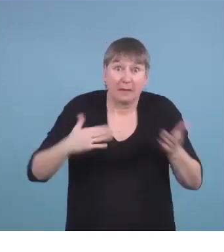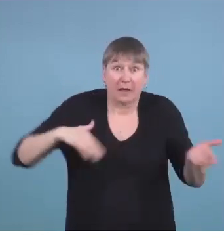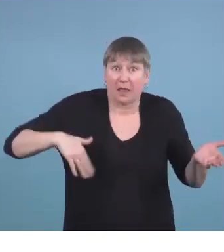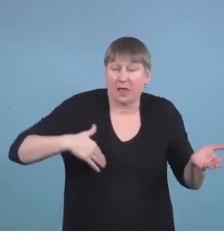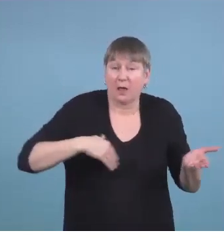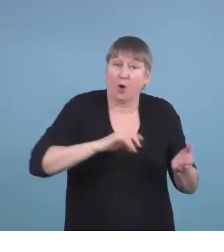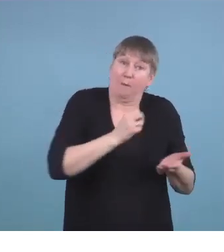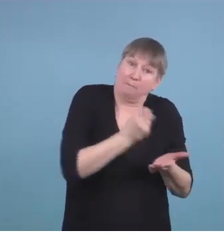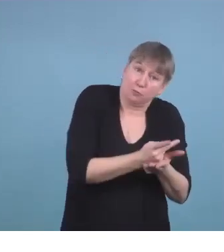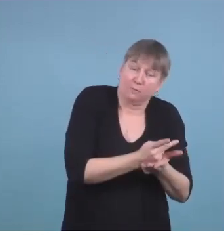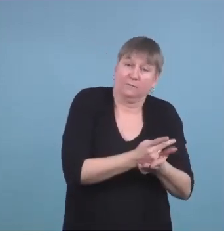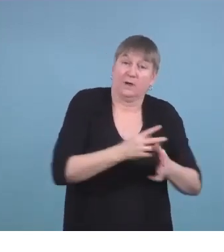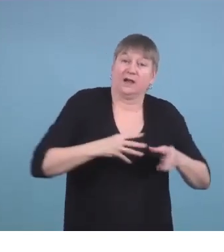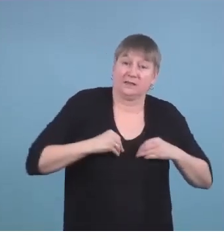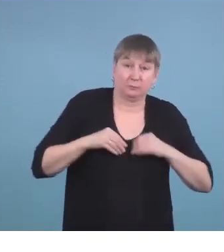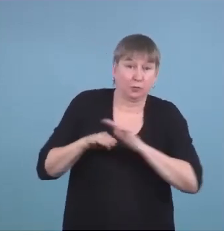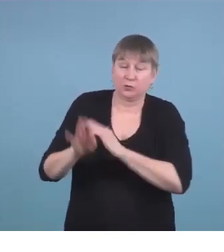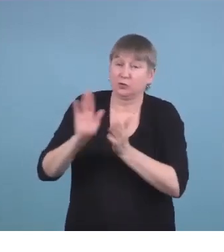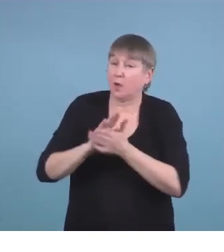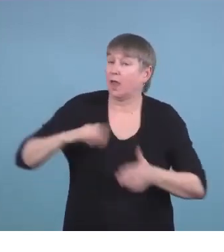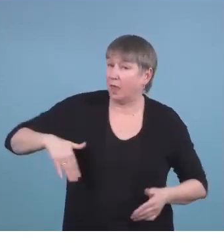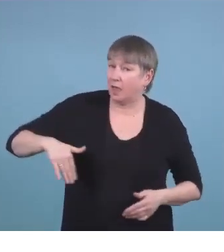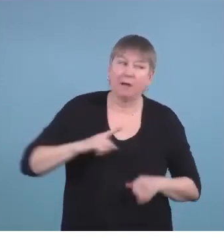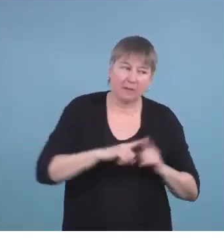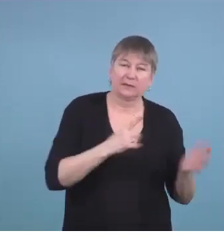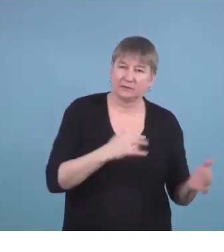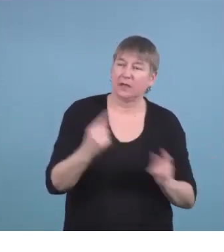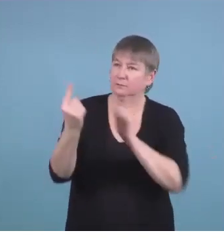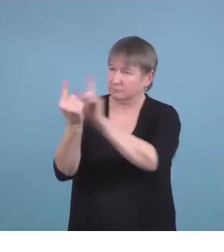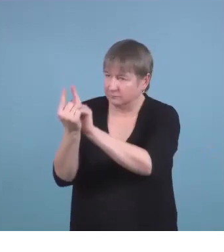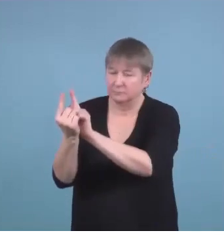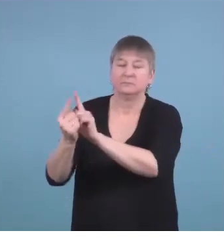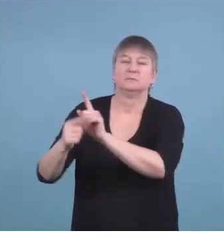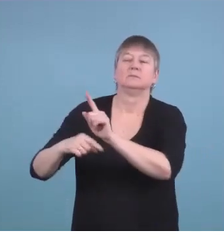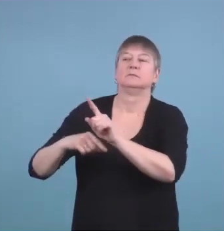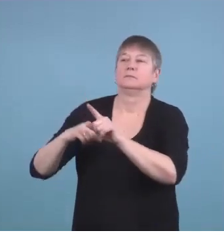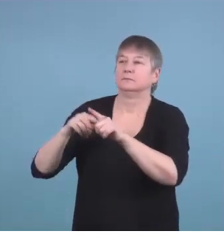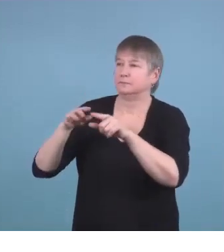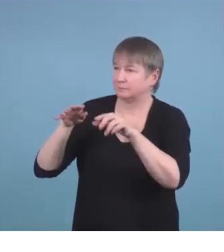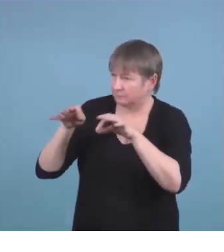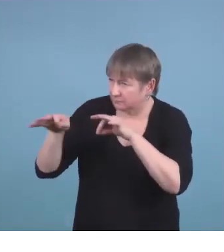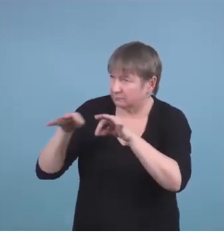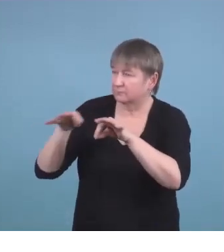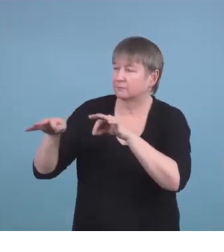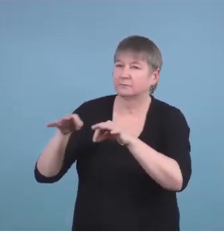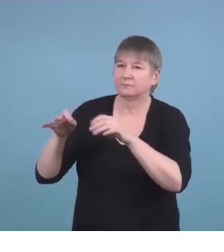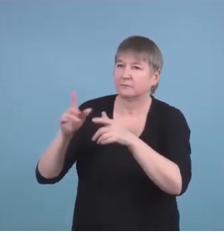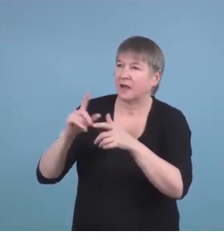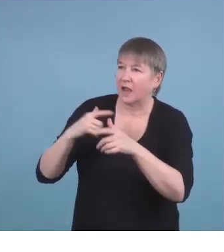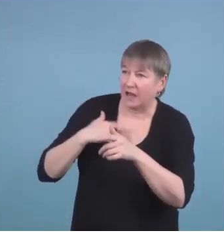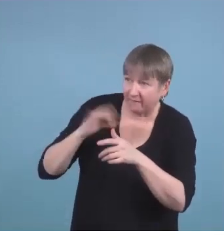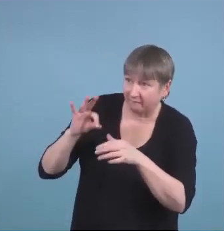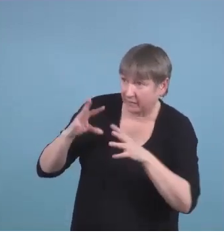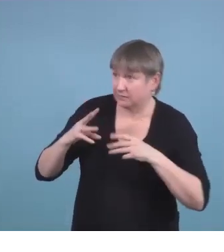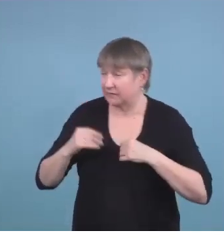that school, but they still need to already be on the school's radar so that they're looking